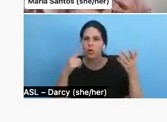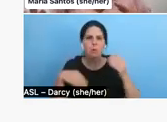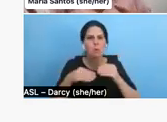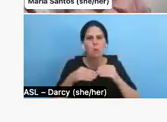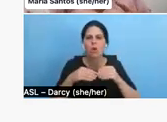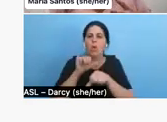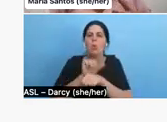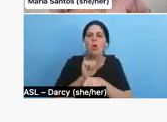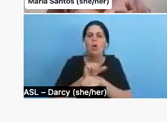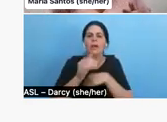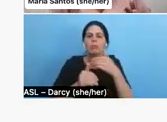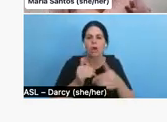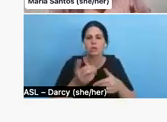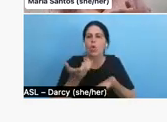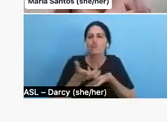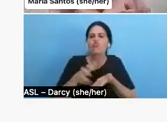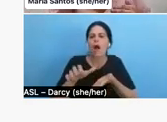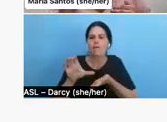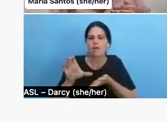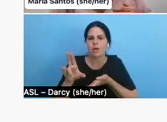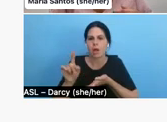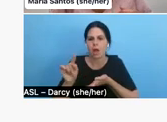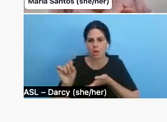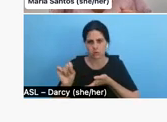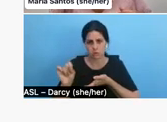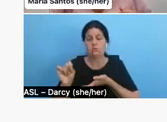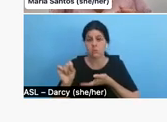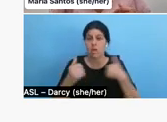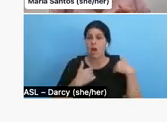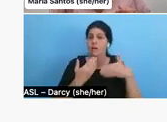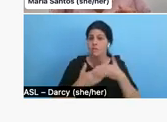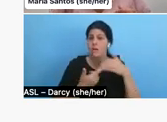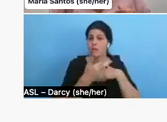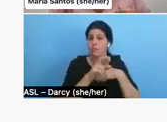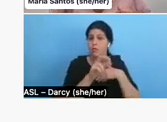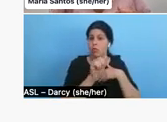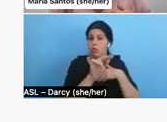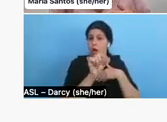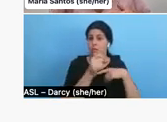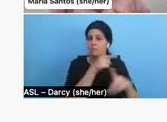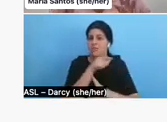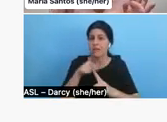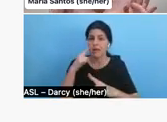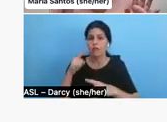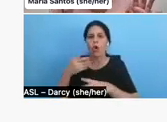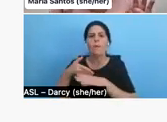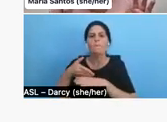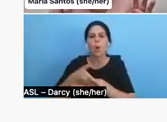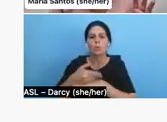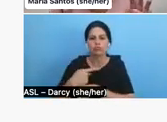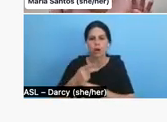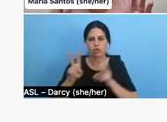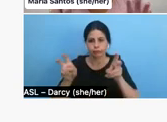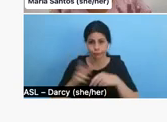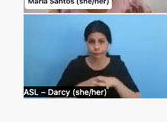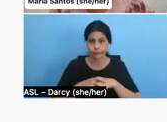in the later stages of things. there are definitely grants that are targeted specifically for post production. All right. I'm seeing a